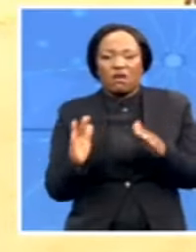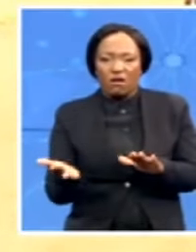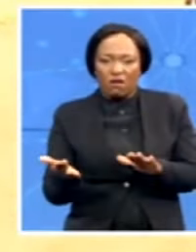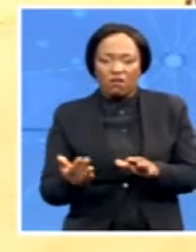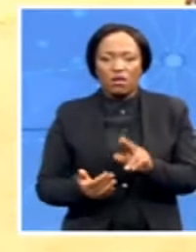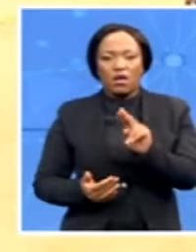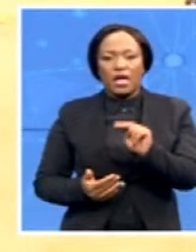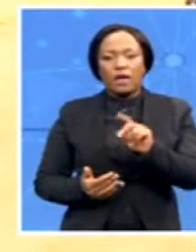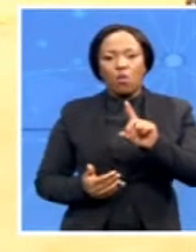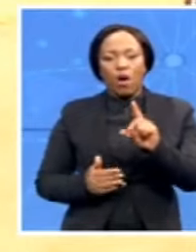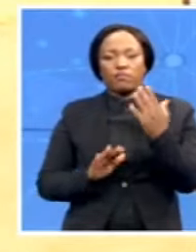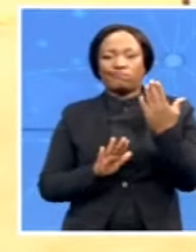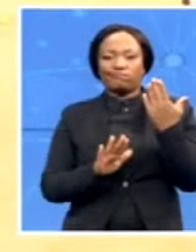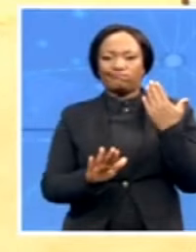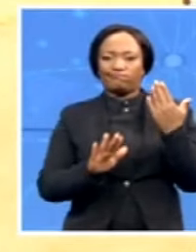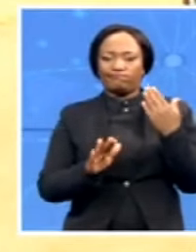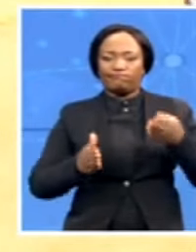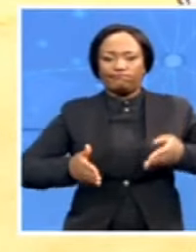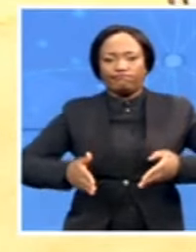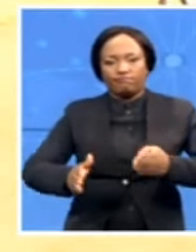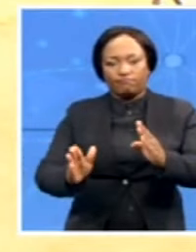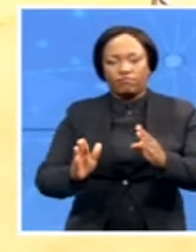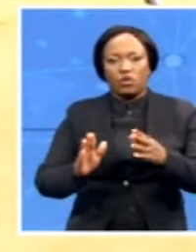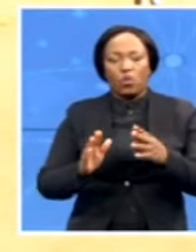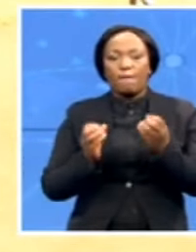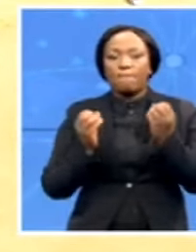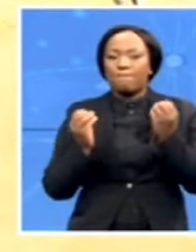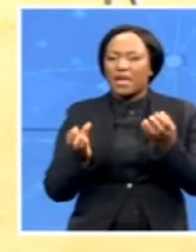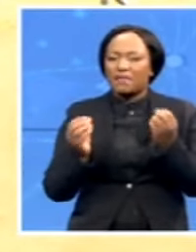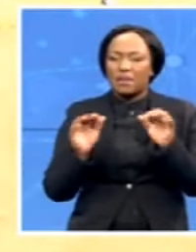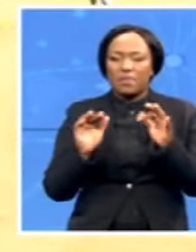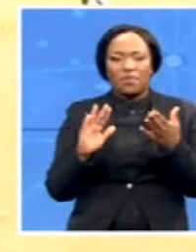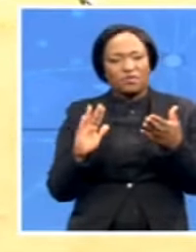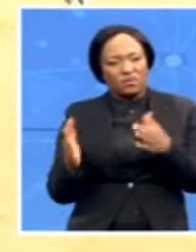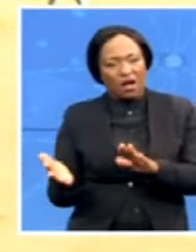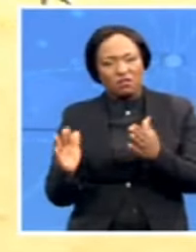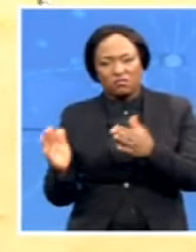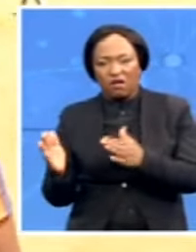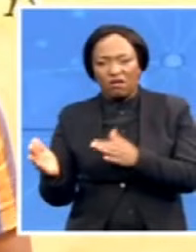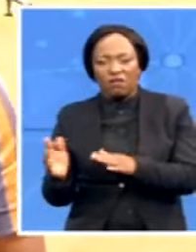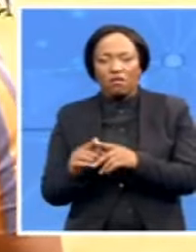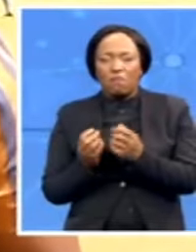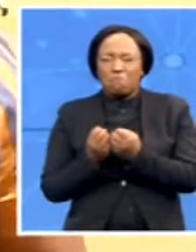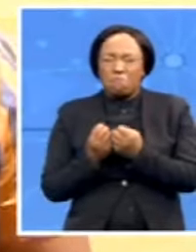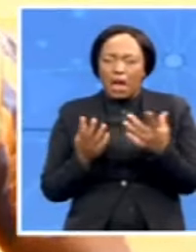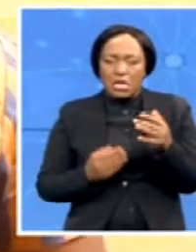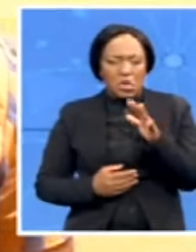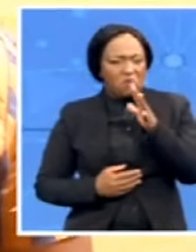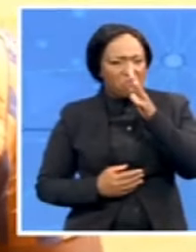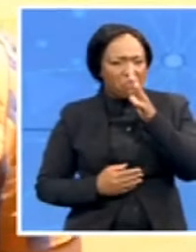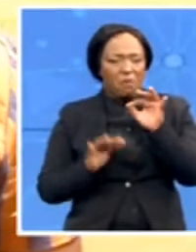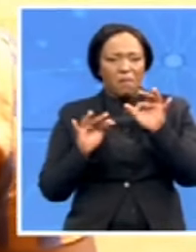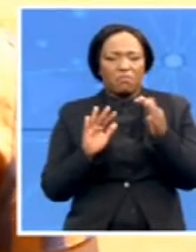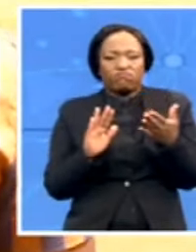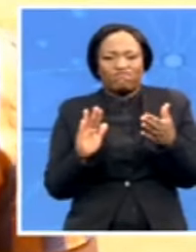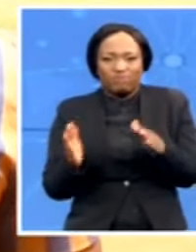a whole lot of people. We have seen in the past few years, hundreds, hundreds and hundreds of people being killed in fatal